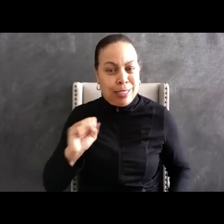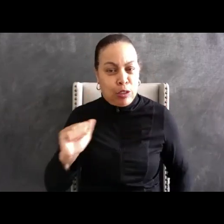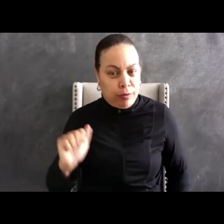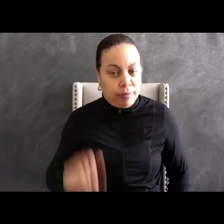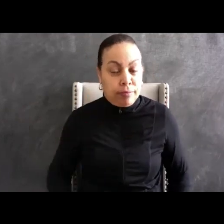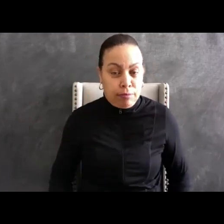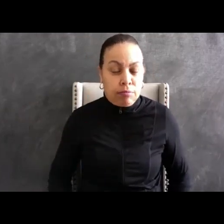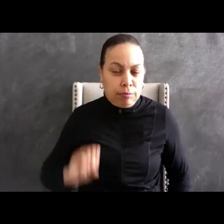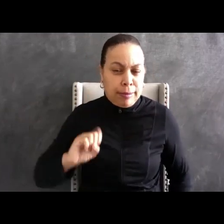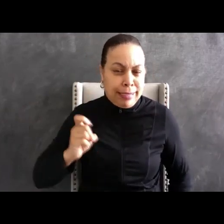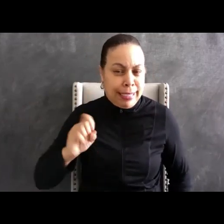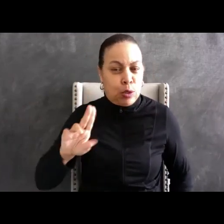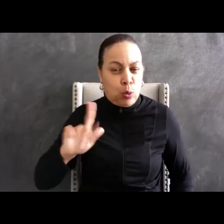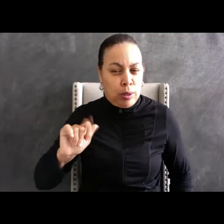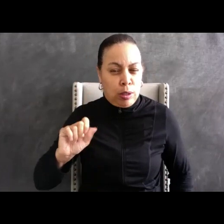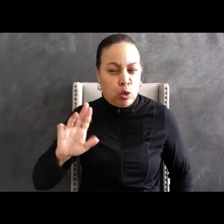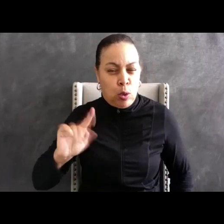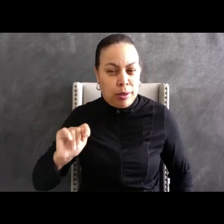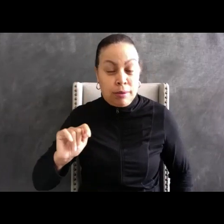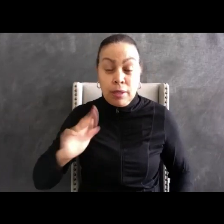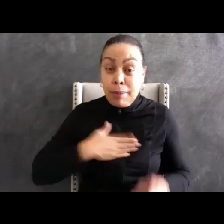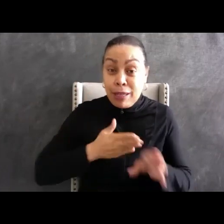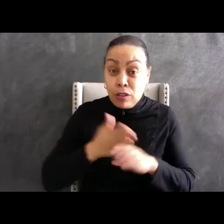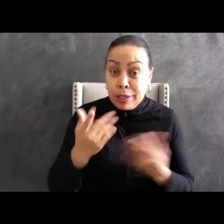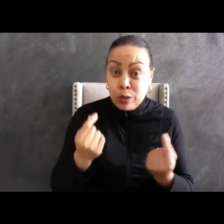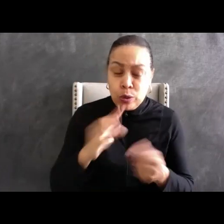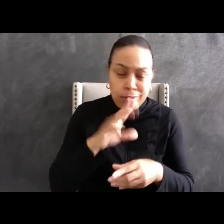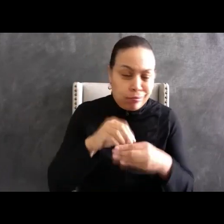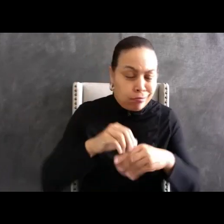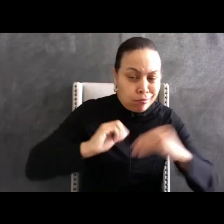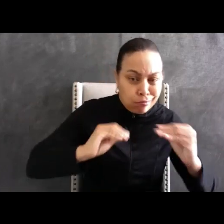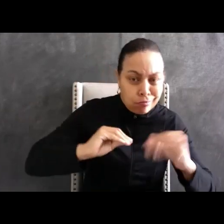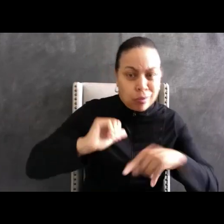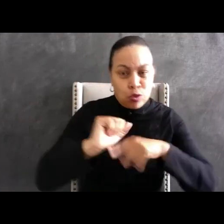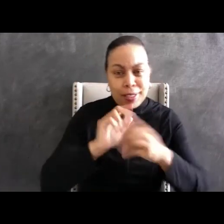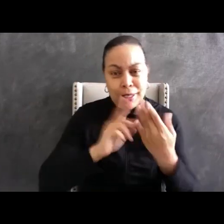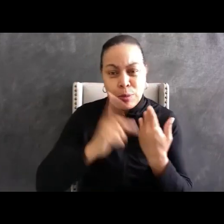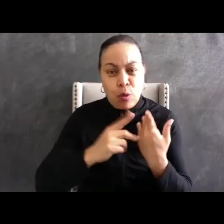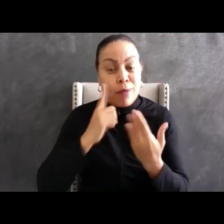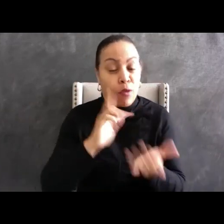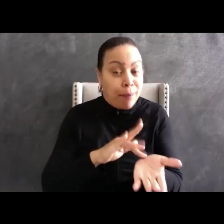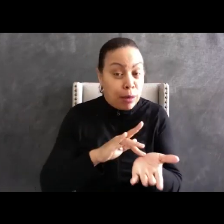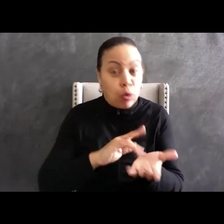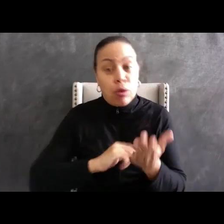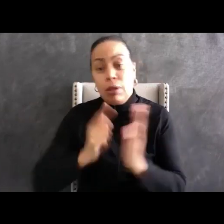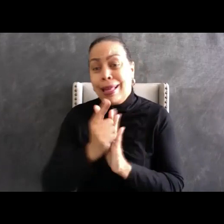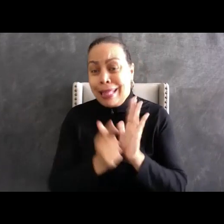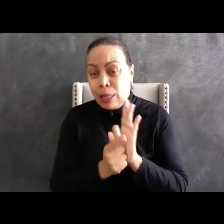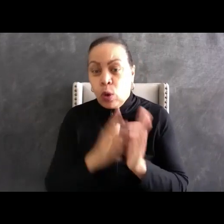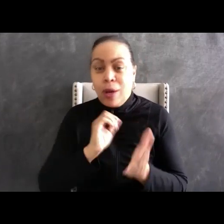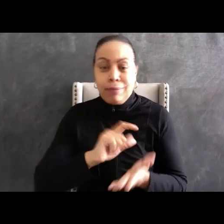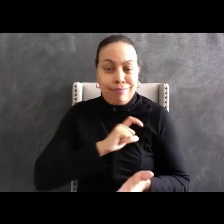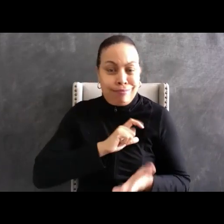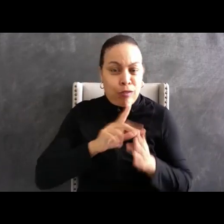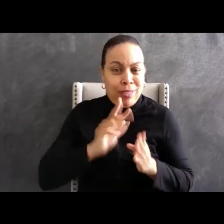training programs for medical, legal, and law enforcement professionals to combat the bias against victims